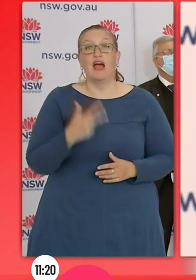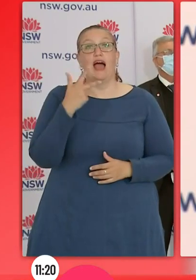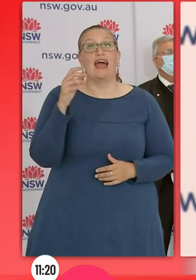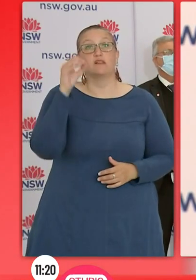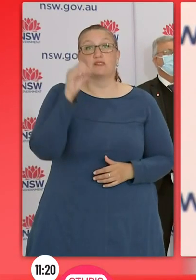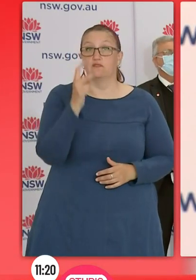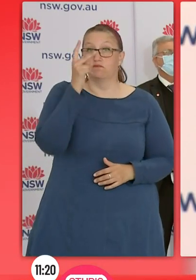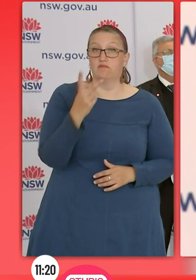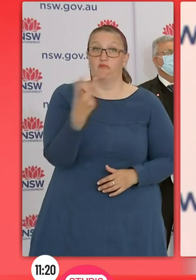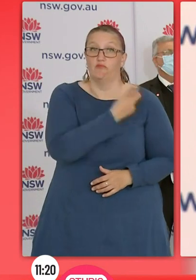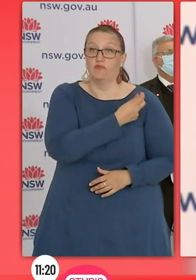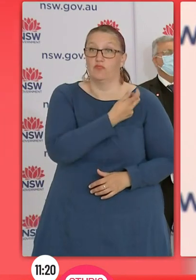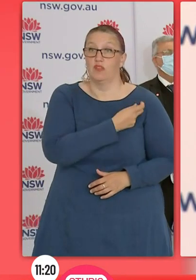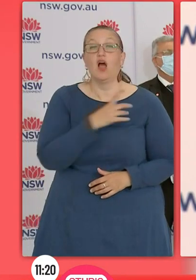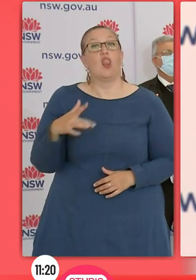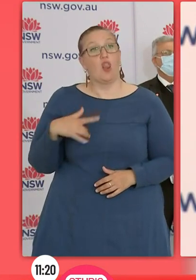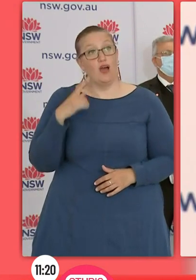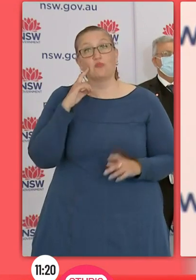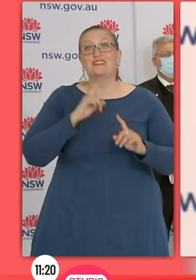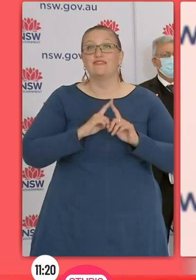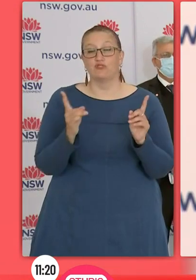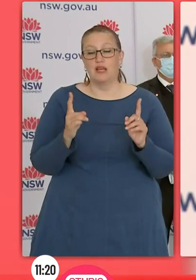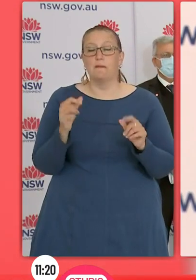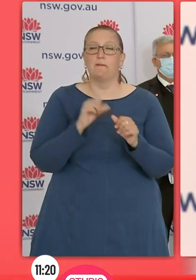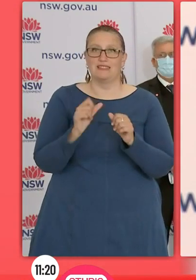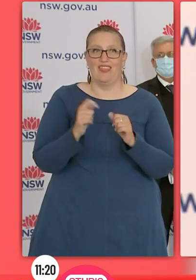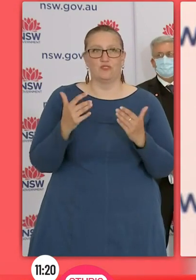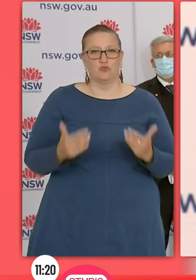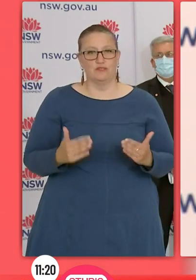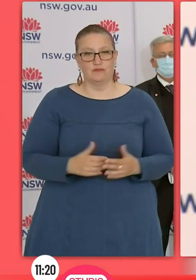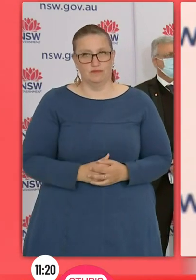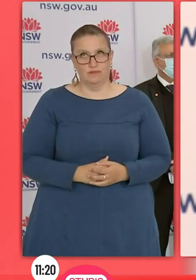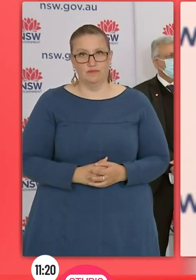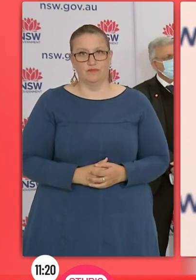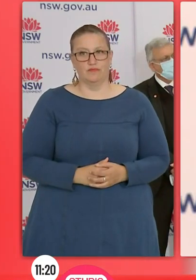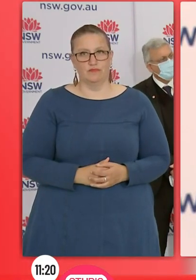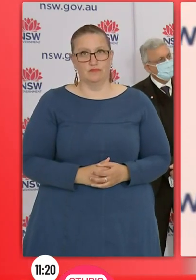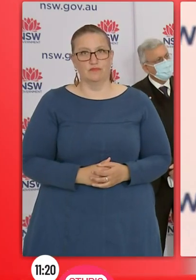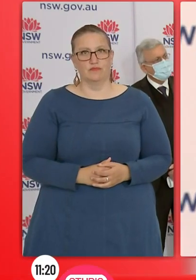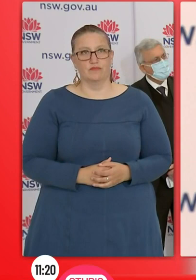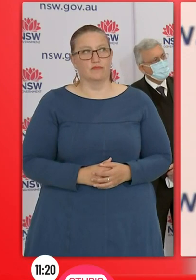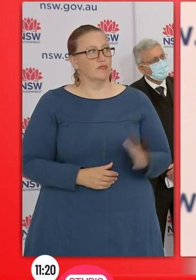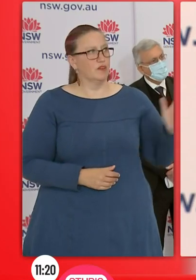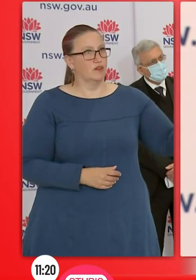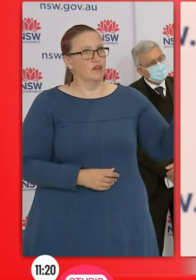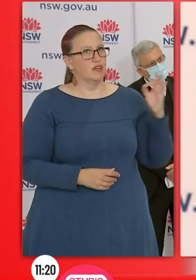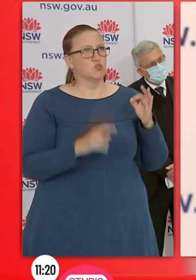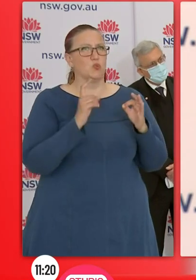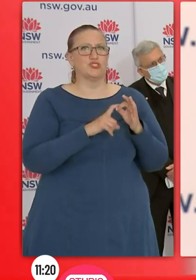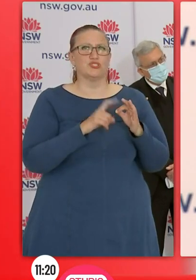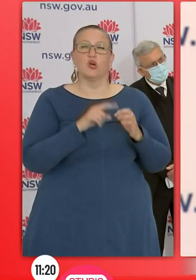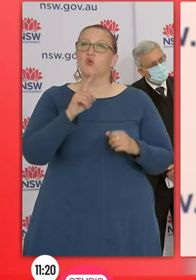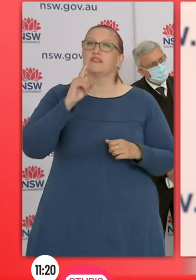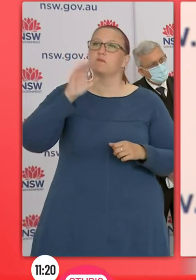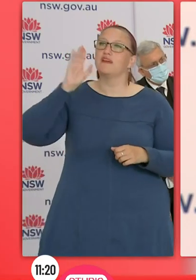will be very different, and life will be much better than what it is today. You've said in the past that October